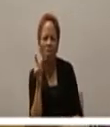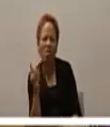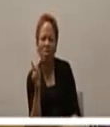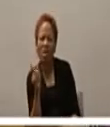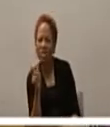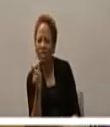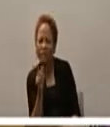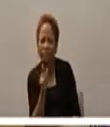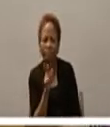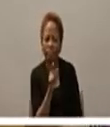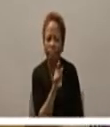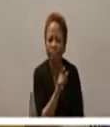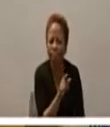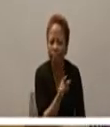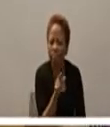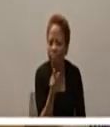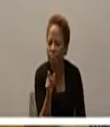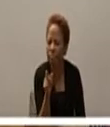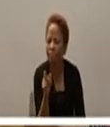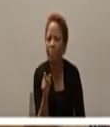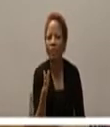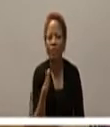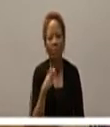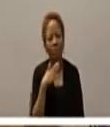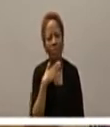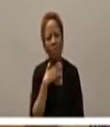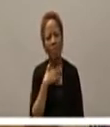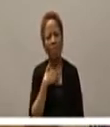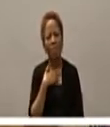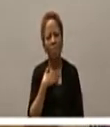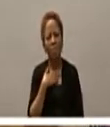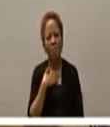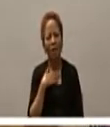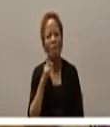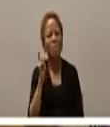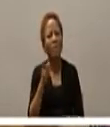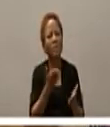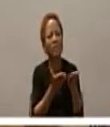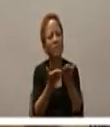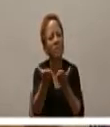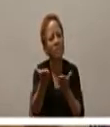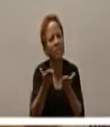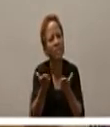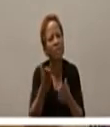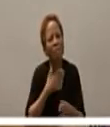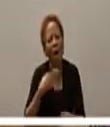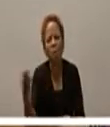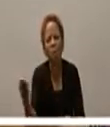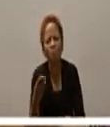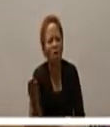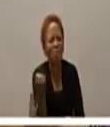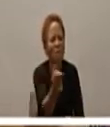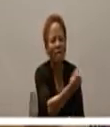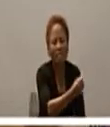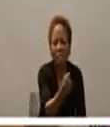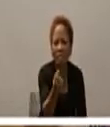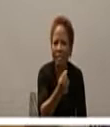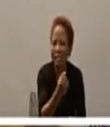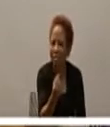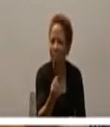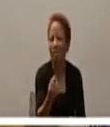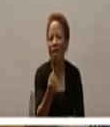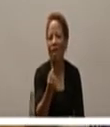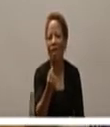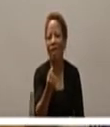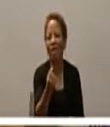and realizing the great services and sacrifices that some of our brothers and sisters are making and maybe